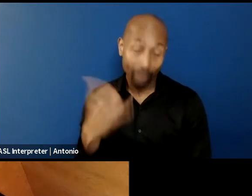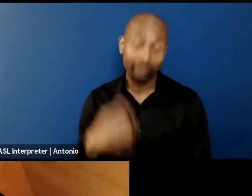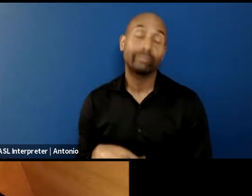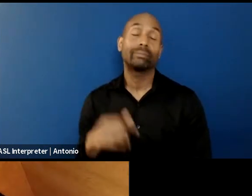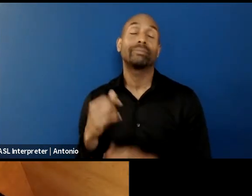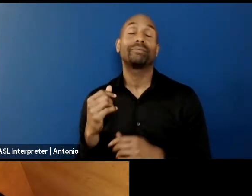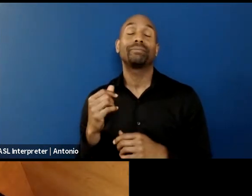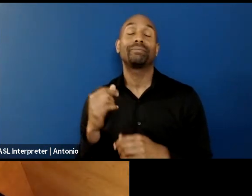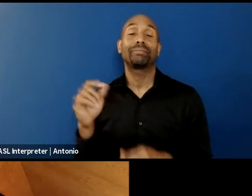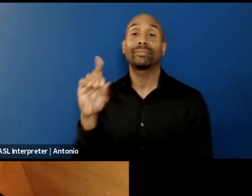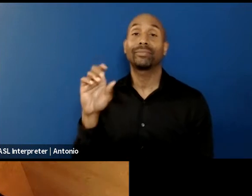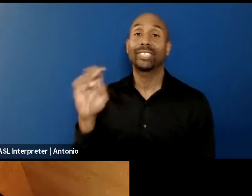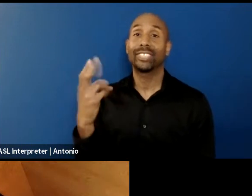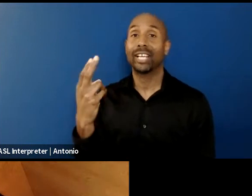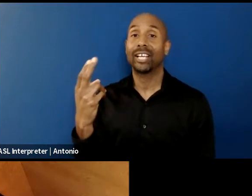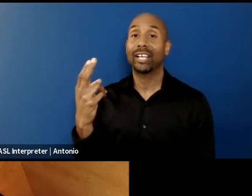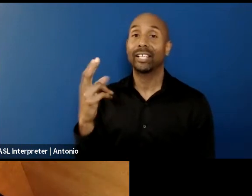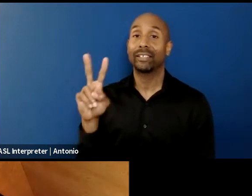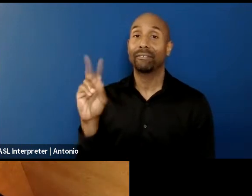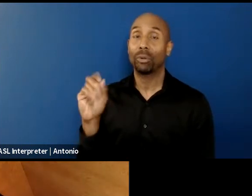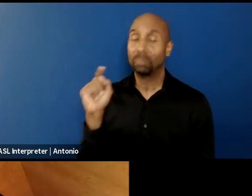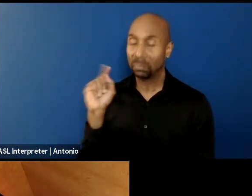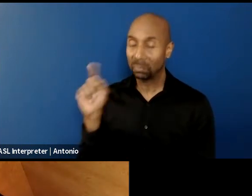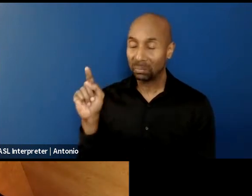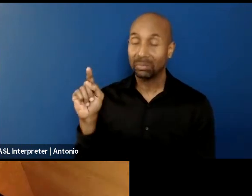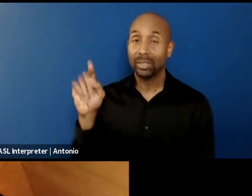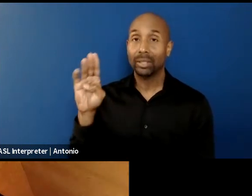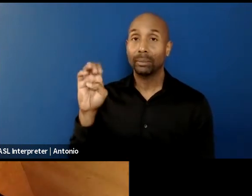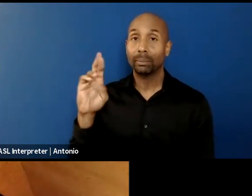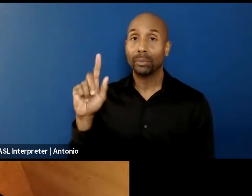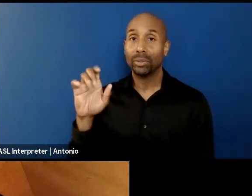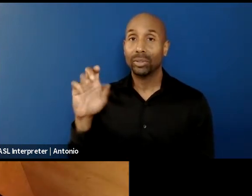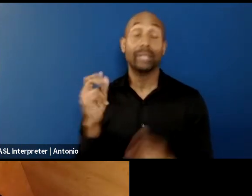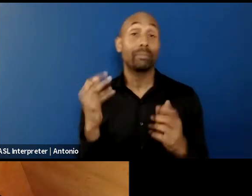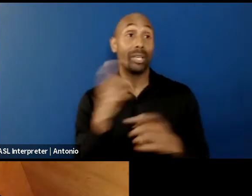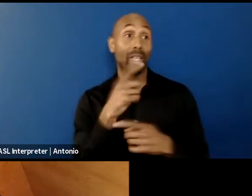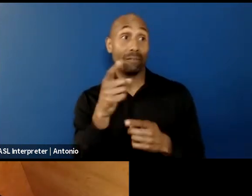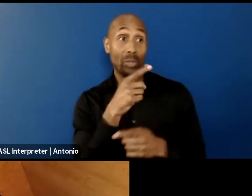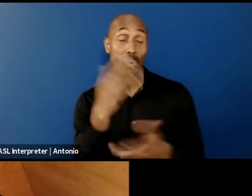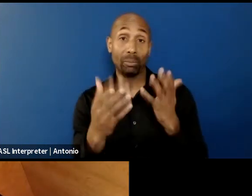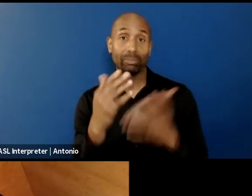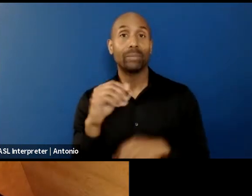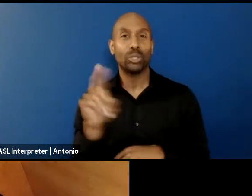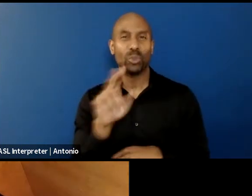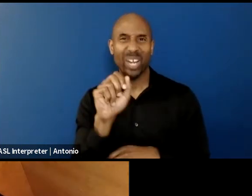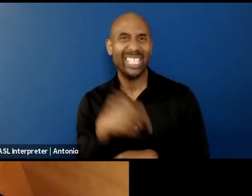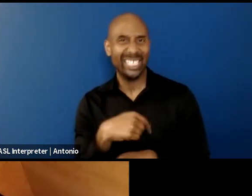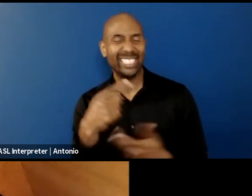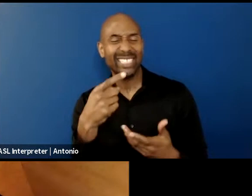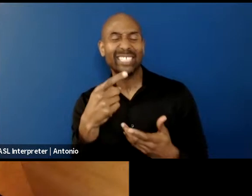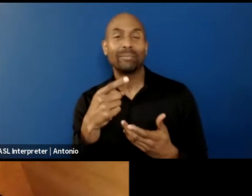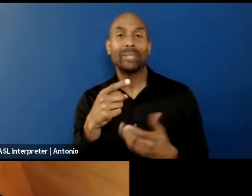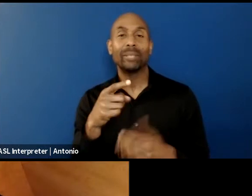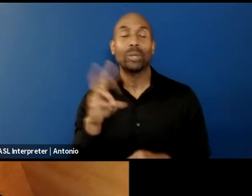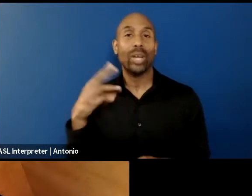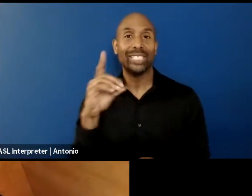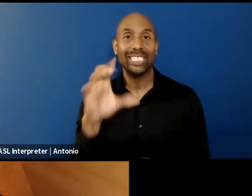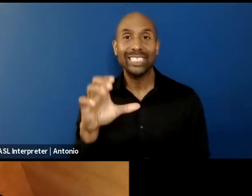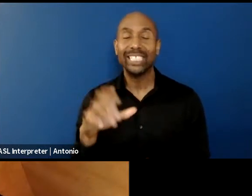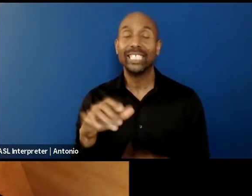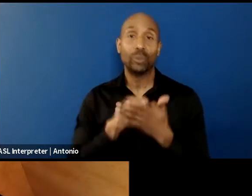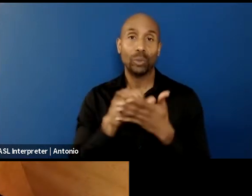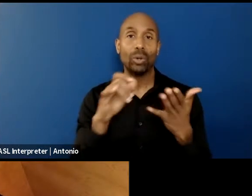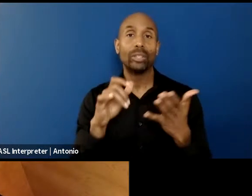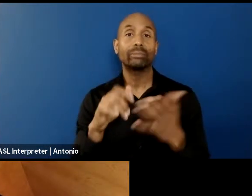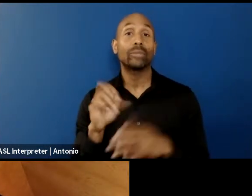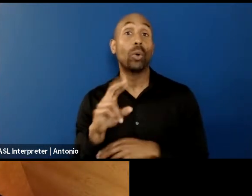maybe in the Washington, D.C. area or even New York or maybe on the West Coast. So good morning to the